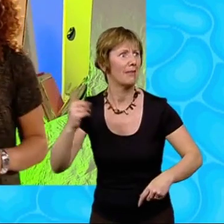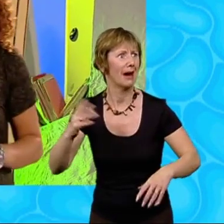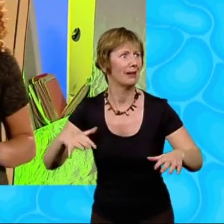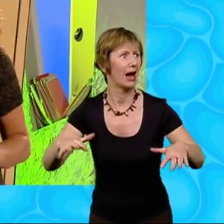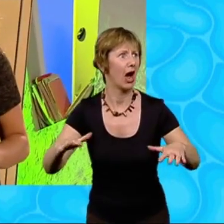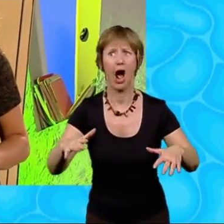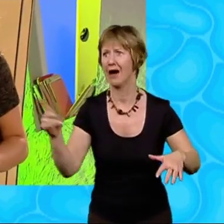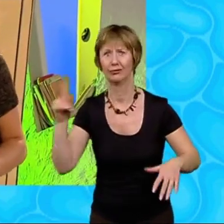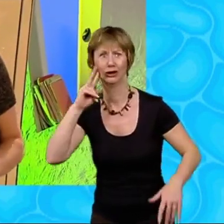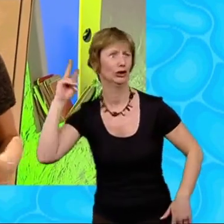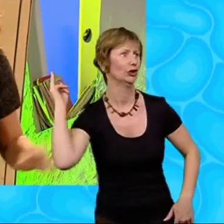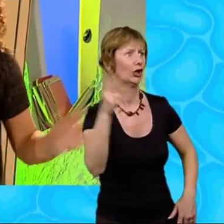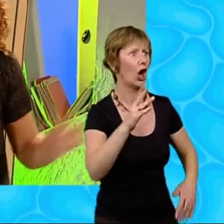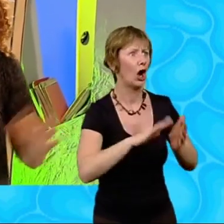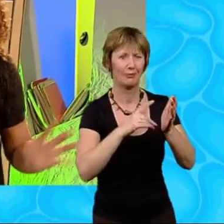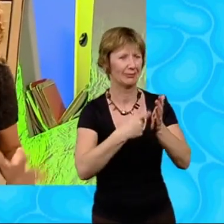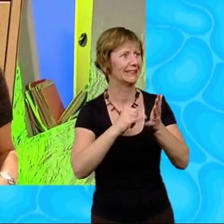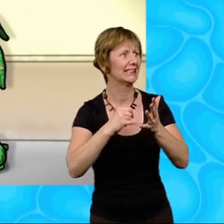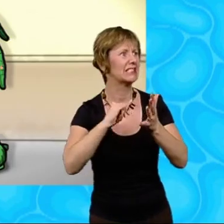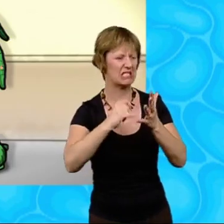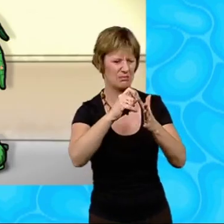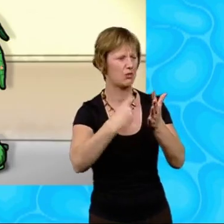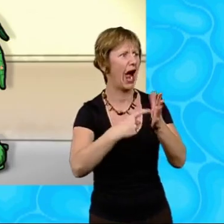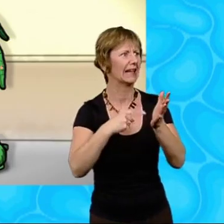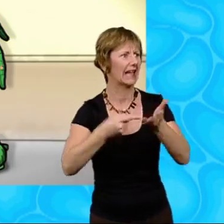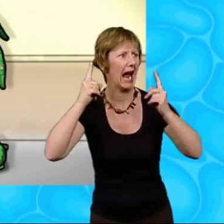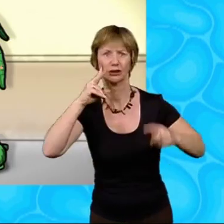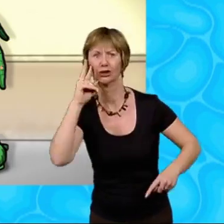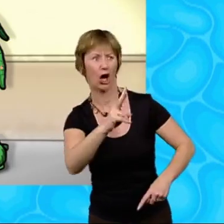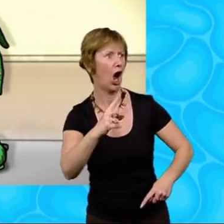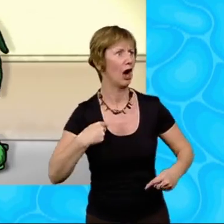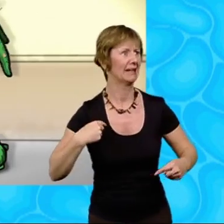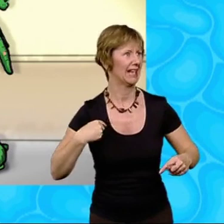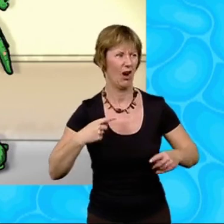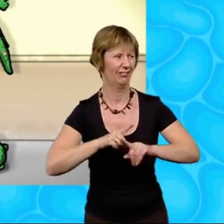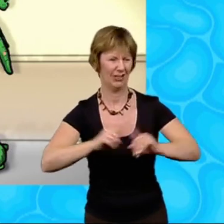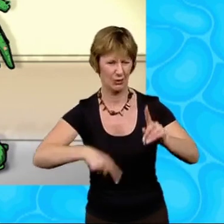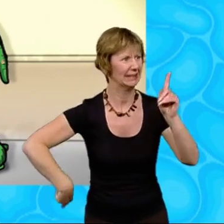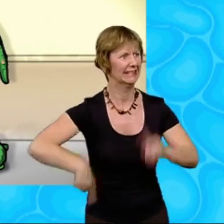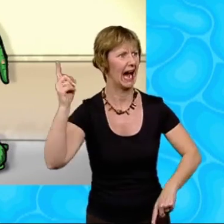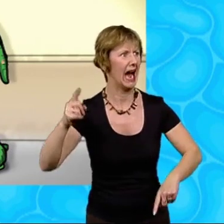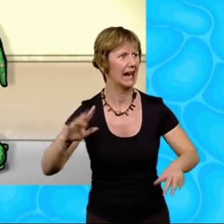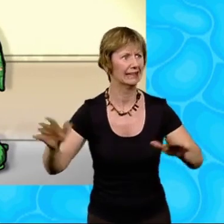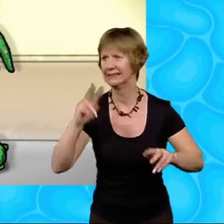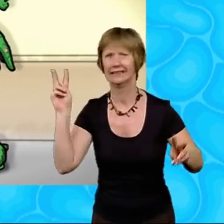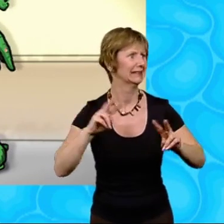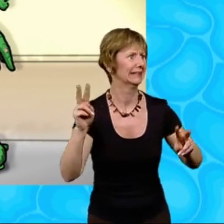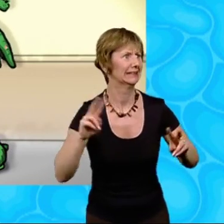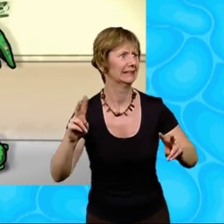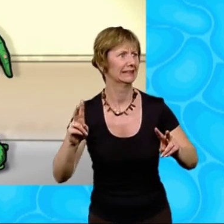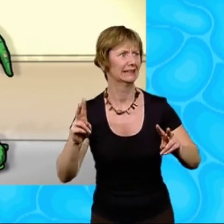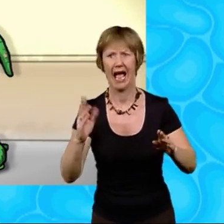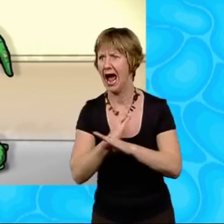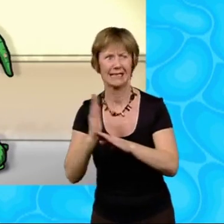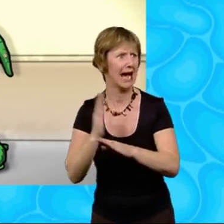Yelped Barry from the door. Oh dear, if Mrs Spratt catches me like this, she will sack me for sure. Miss Porter